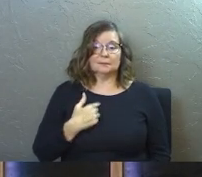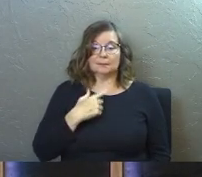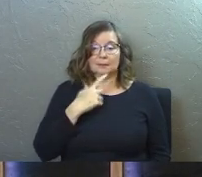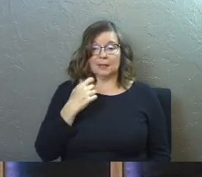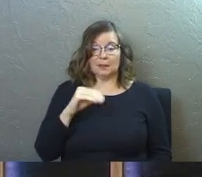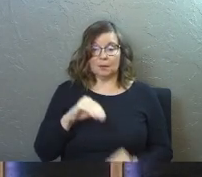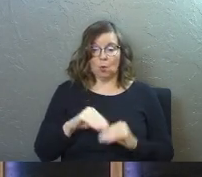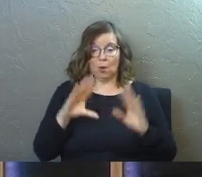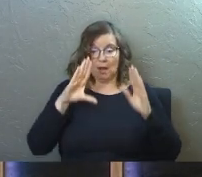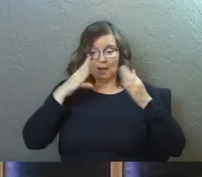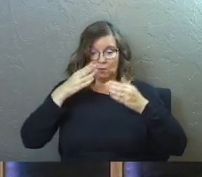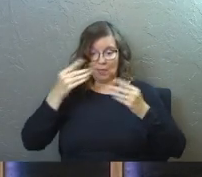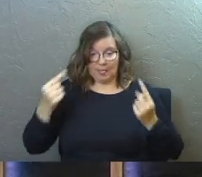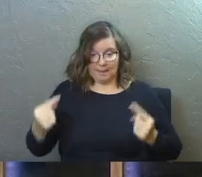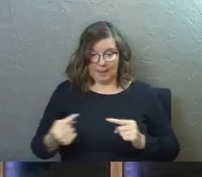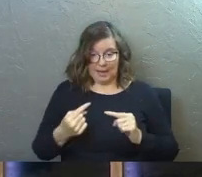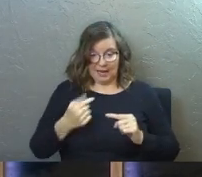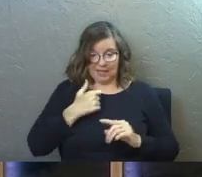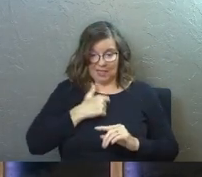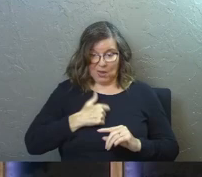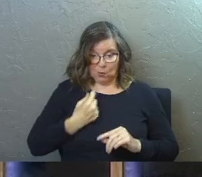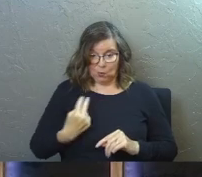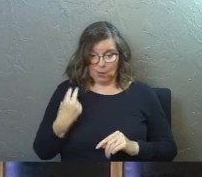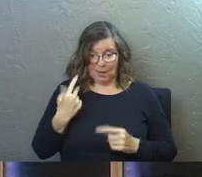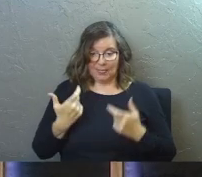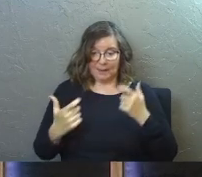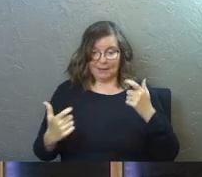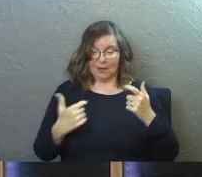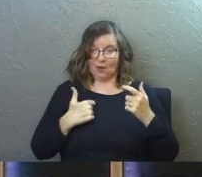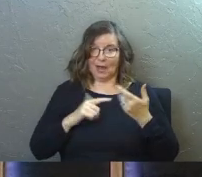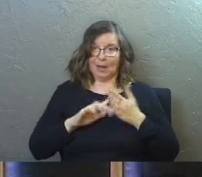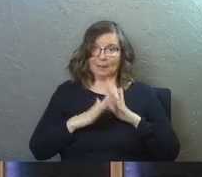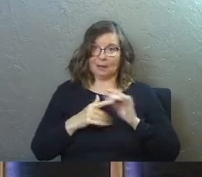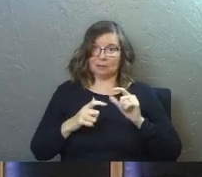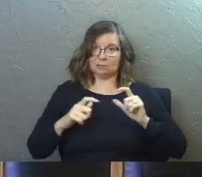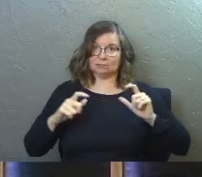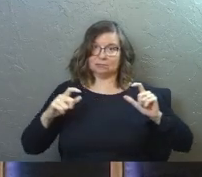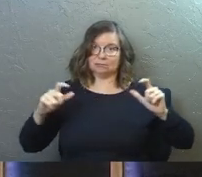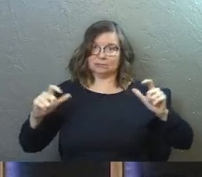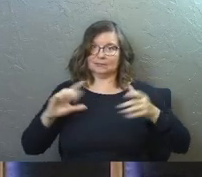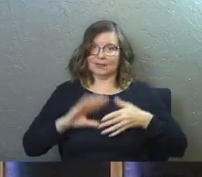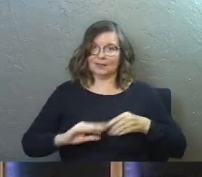Because the more I focus on that pain and on that regret, the bigger I get in the story, don't I?